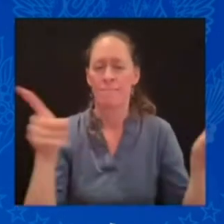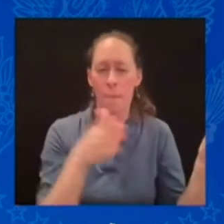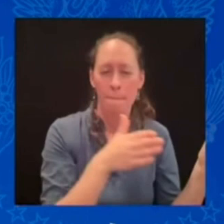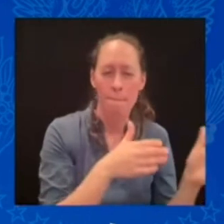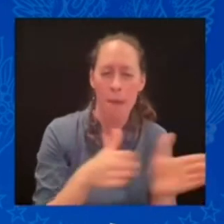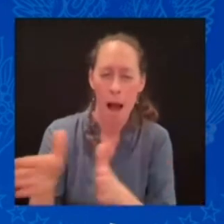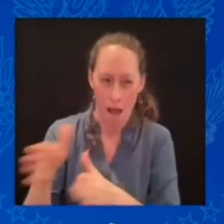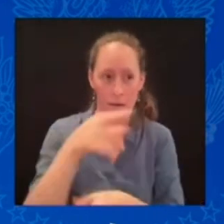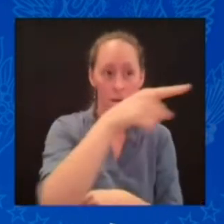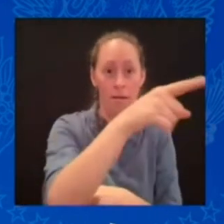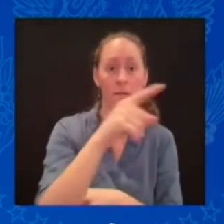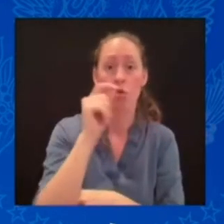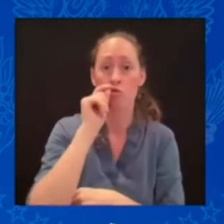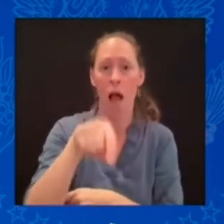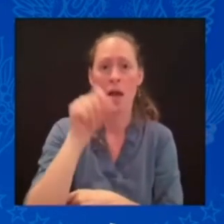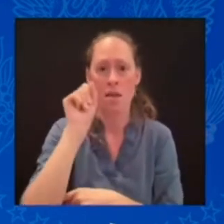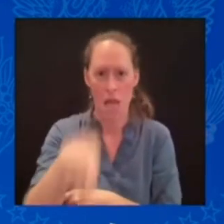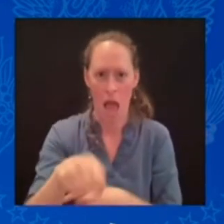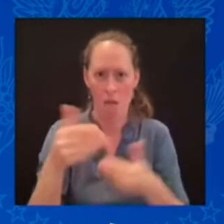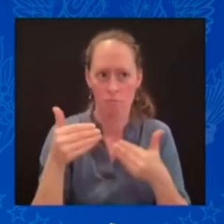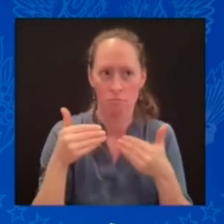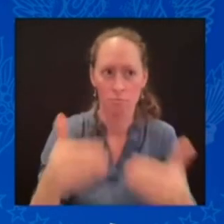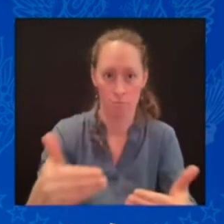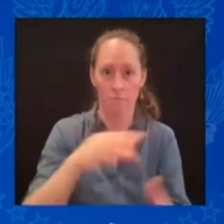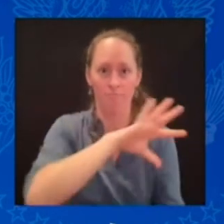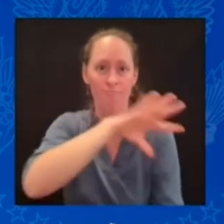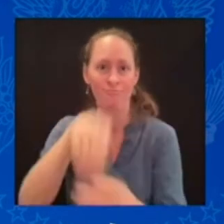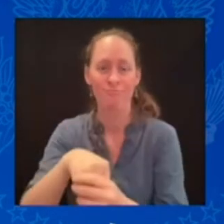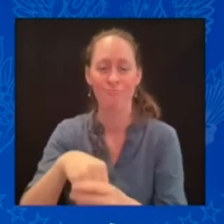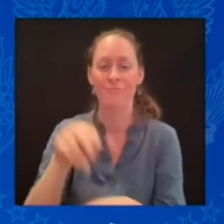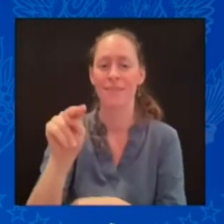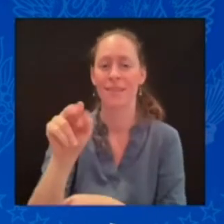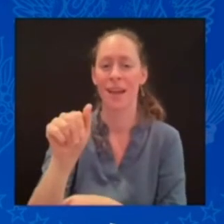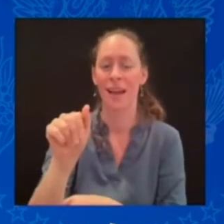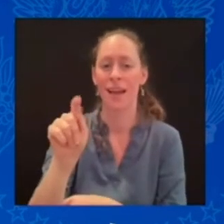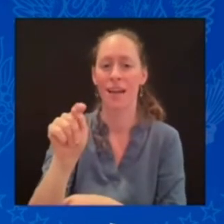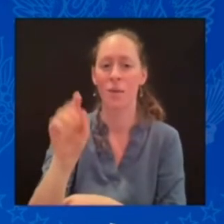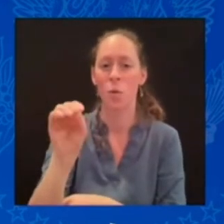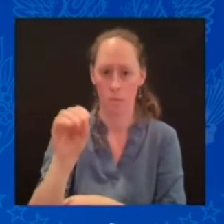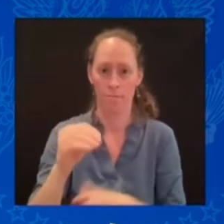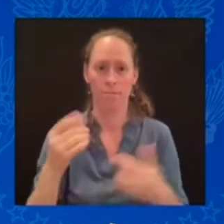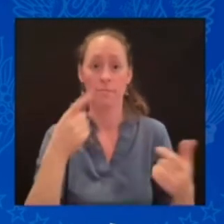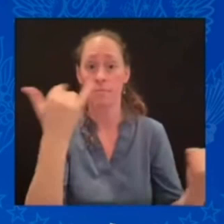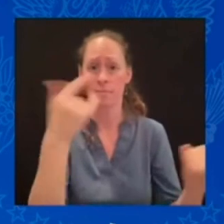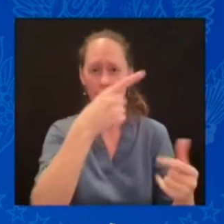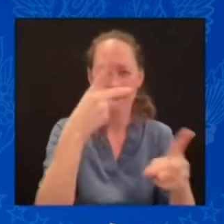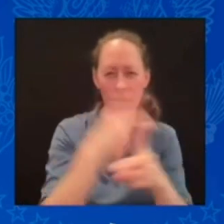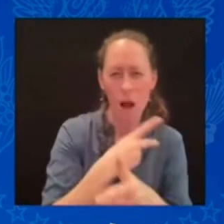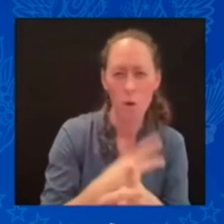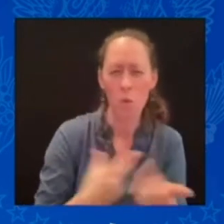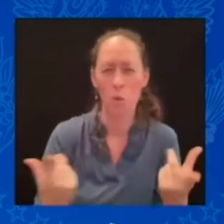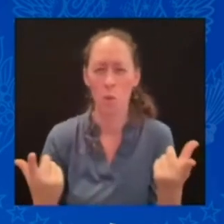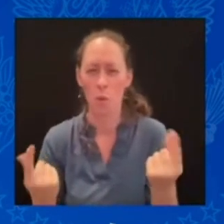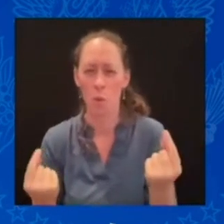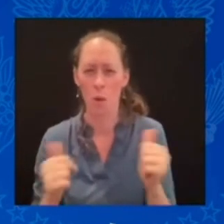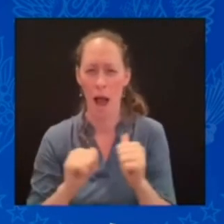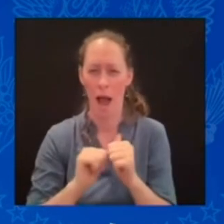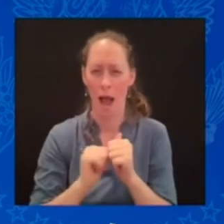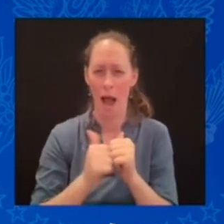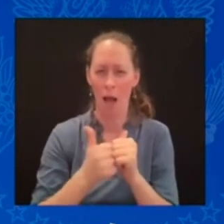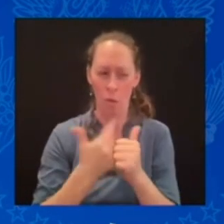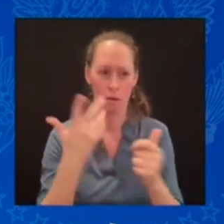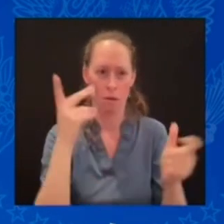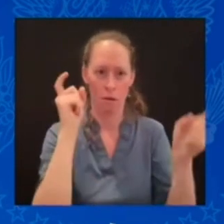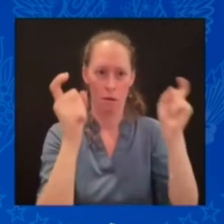and security reforms required of every NATO member. We also made clear to President Zelensky that we're